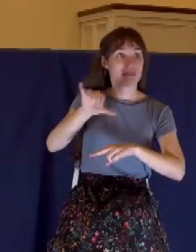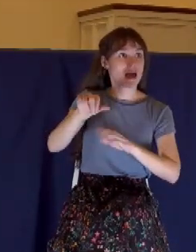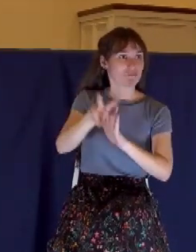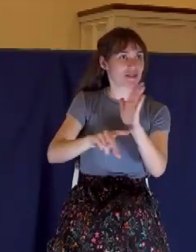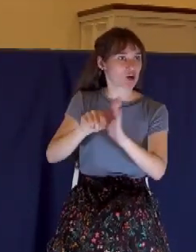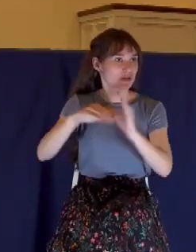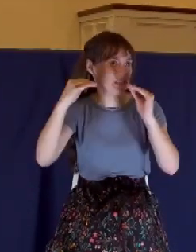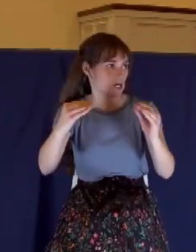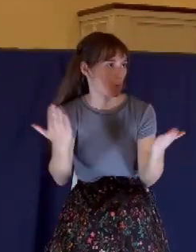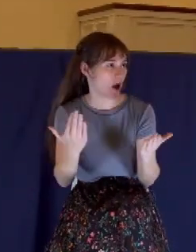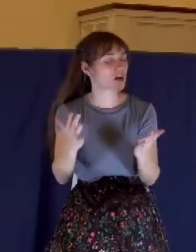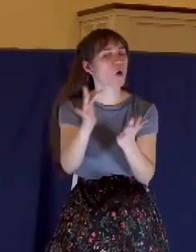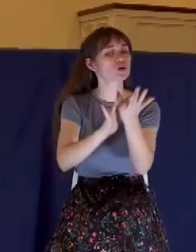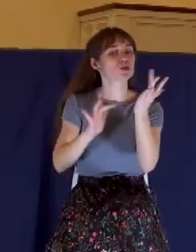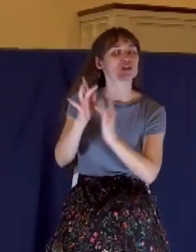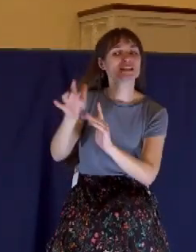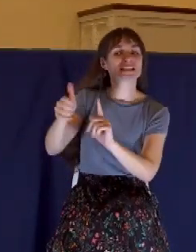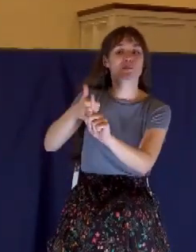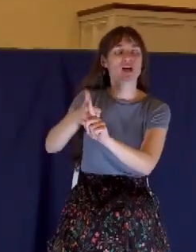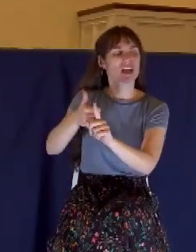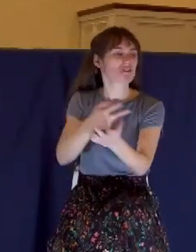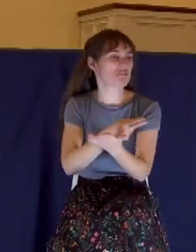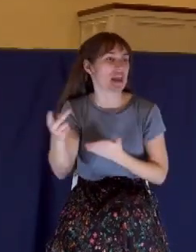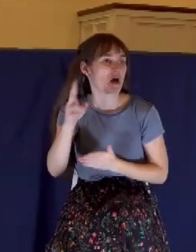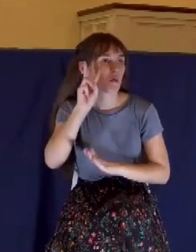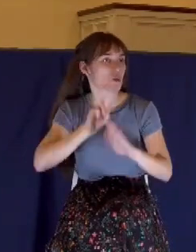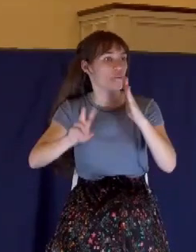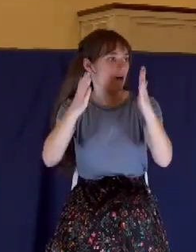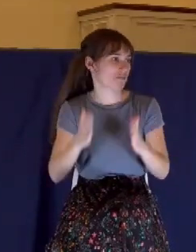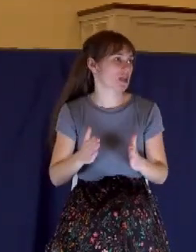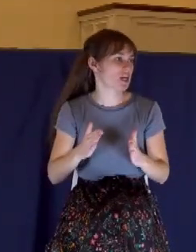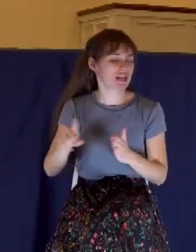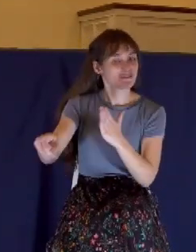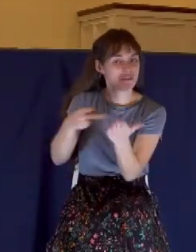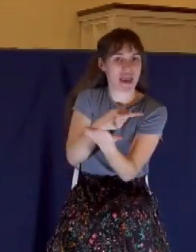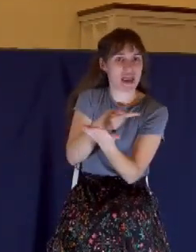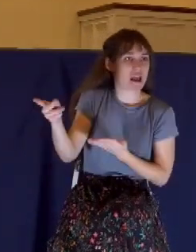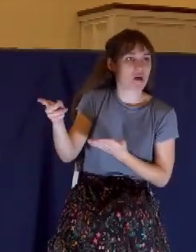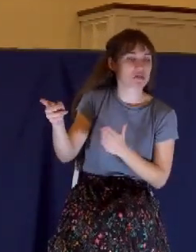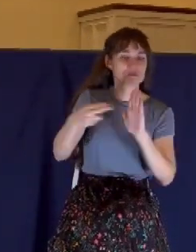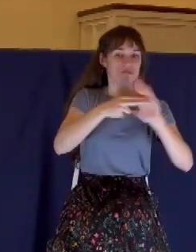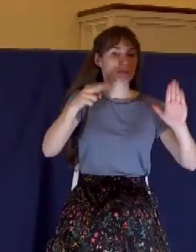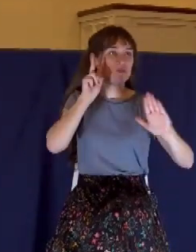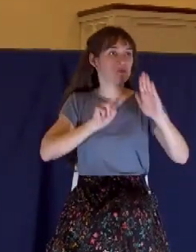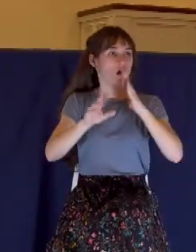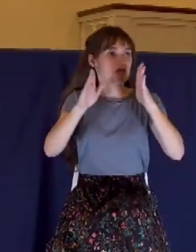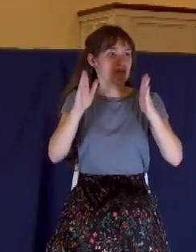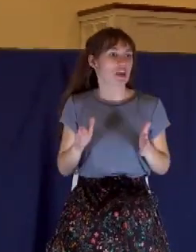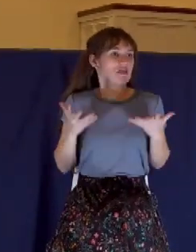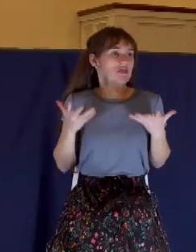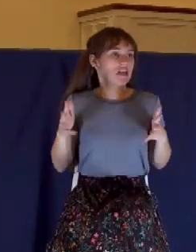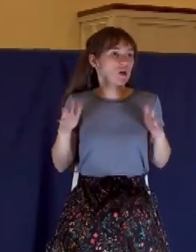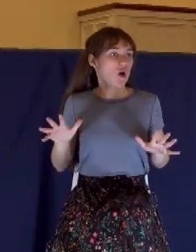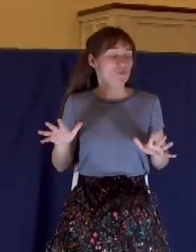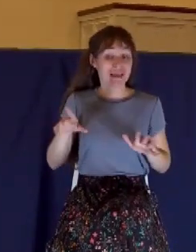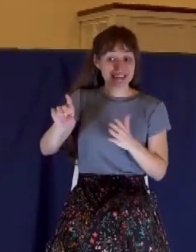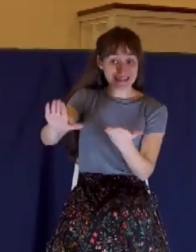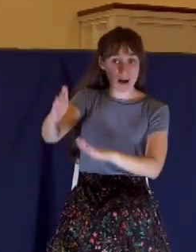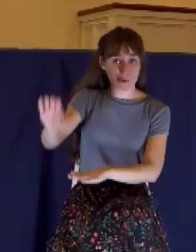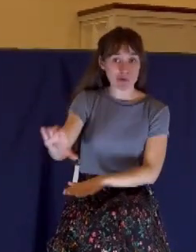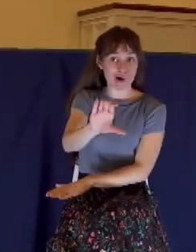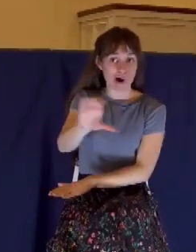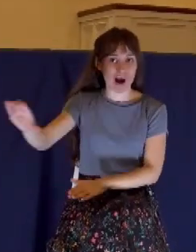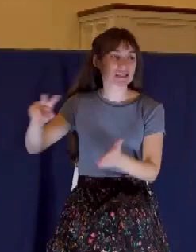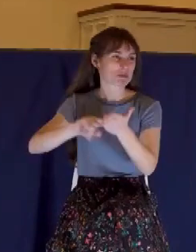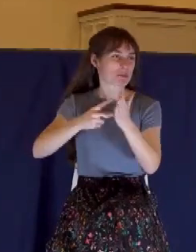His mission was to bring the kingdom and that failed and His death on the cross ended that failed mission. This was a